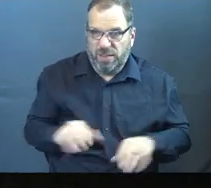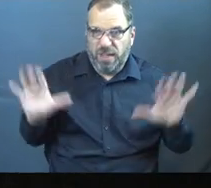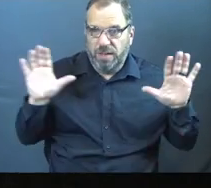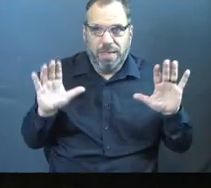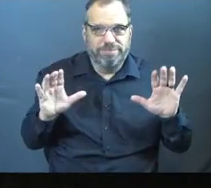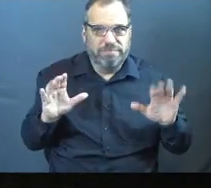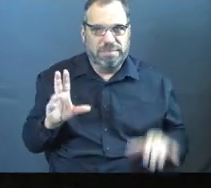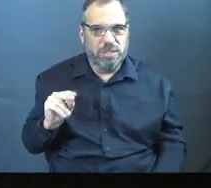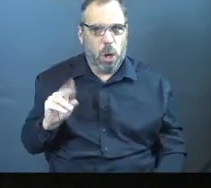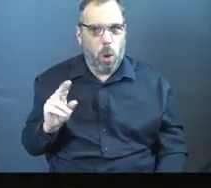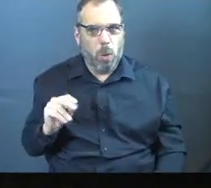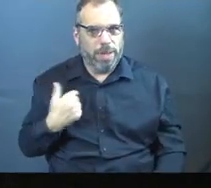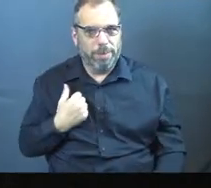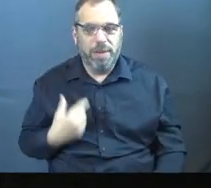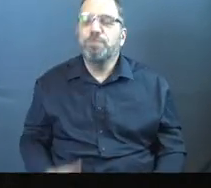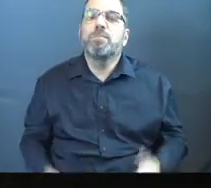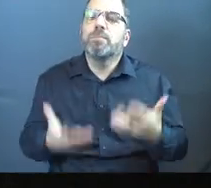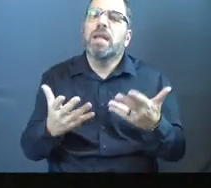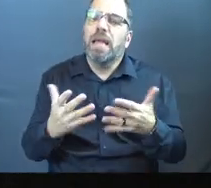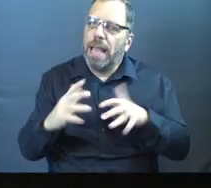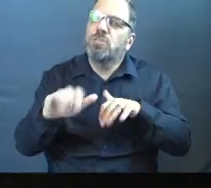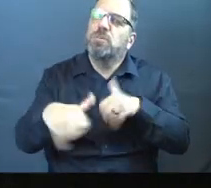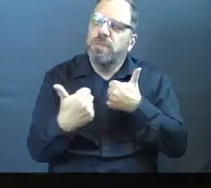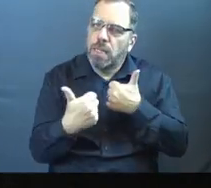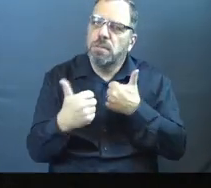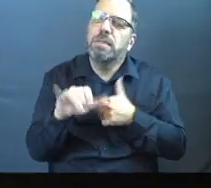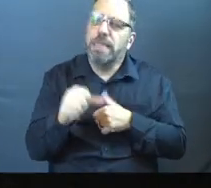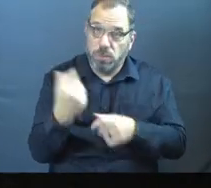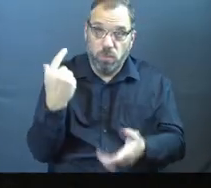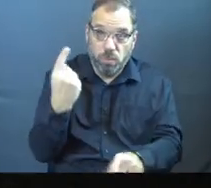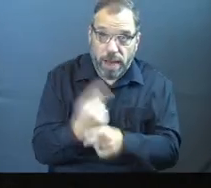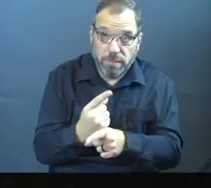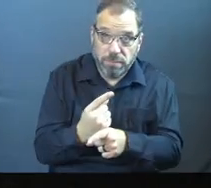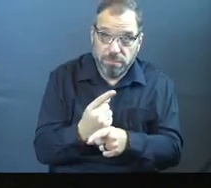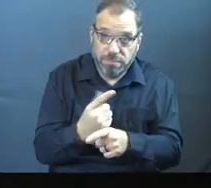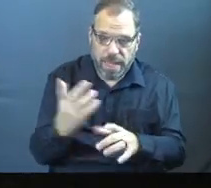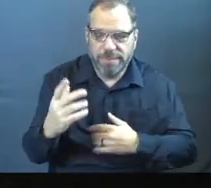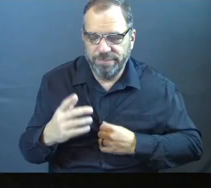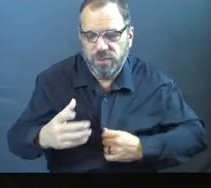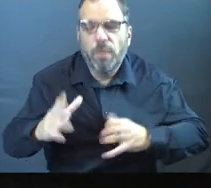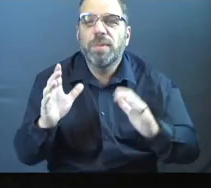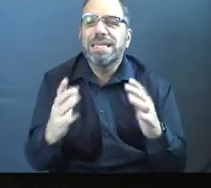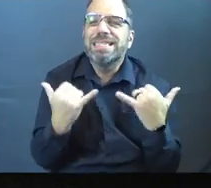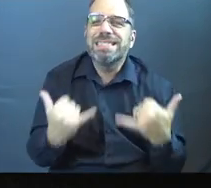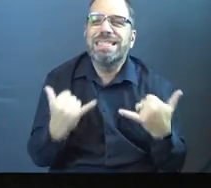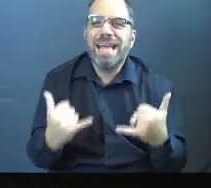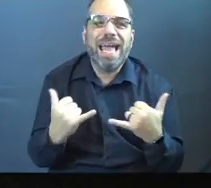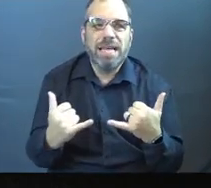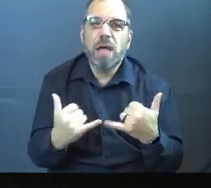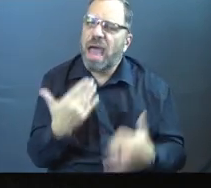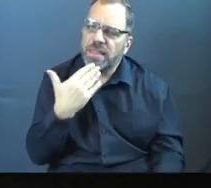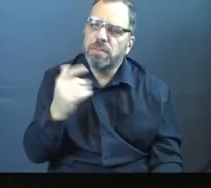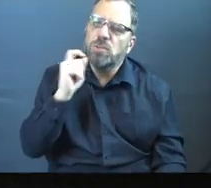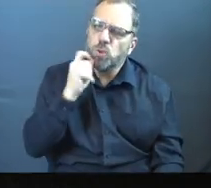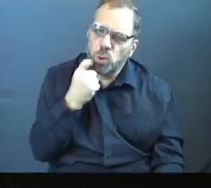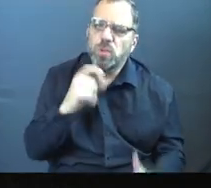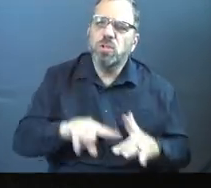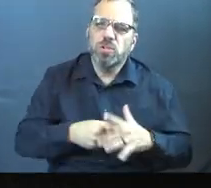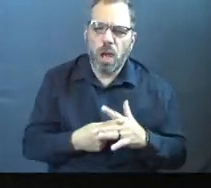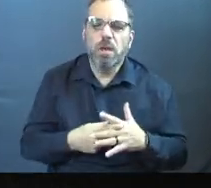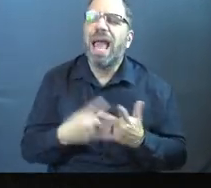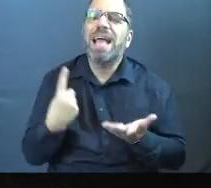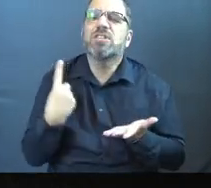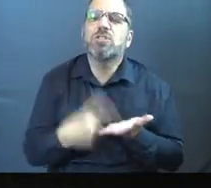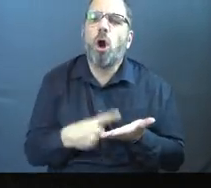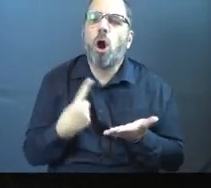up? I don't think so. You know what I mean? It's like, there's some challenges that come with this. Amen? It's a little bit different. So today I figured it'd be cool for us to jump in and just